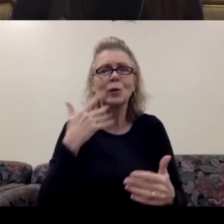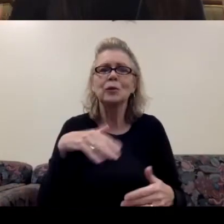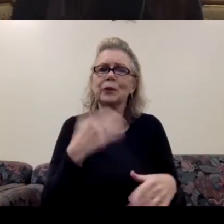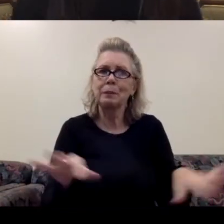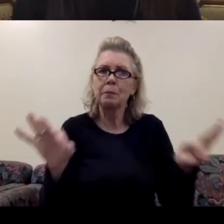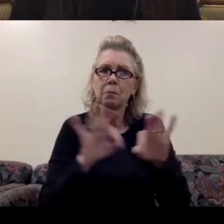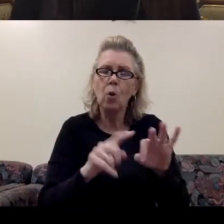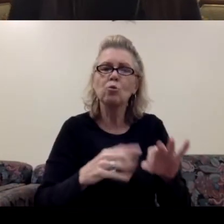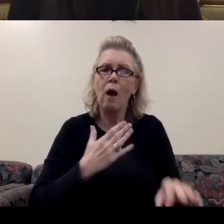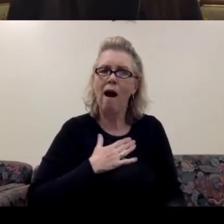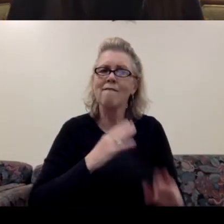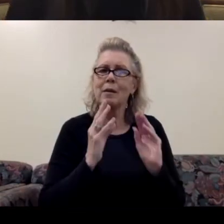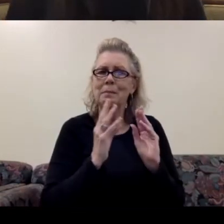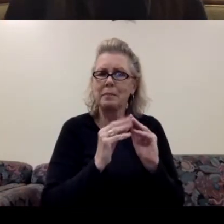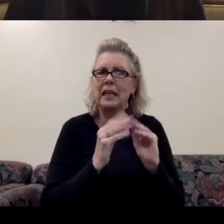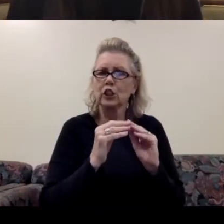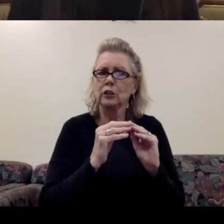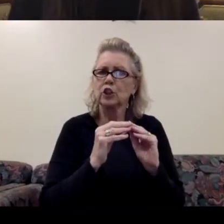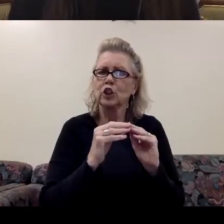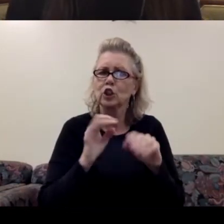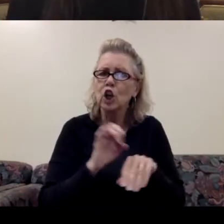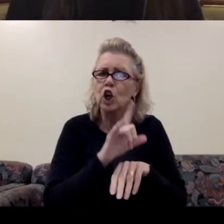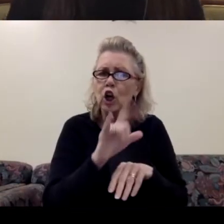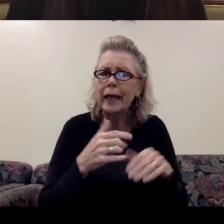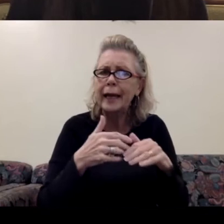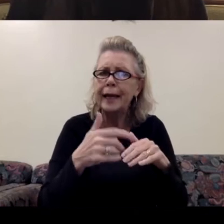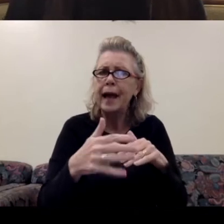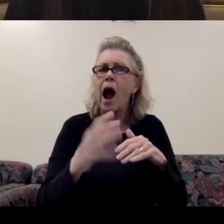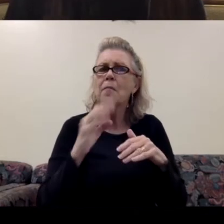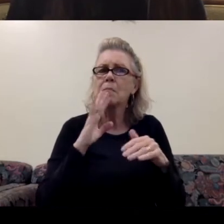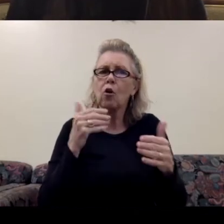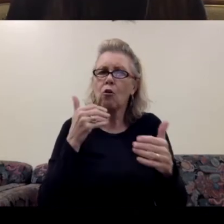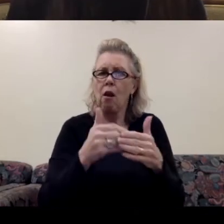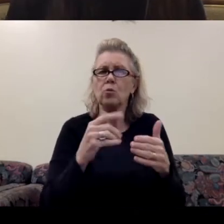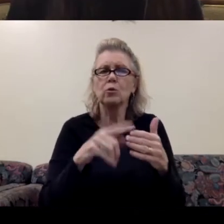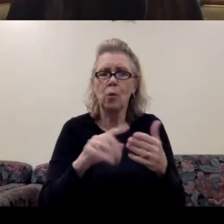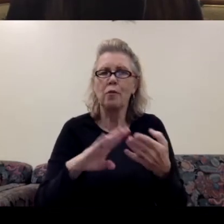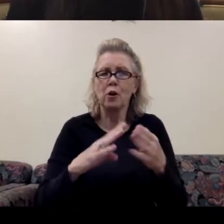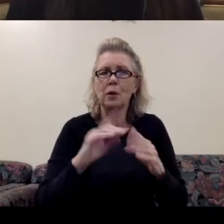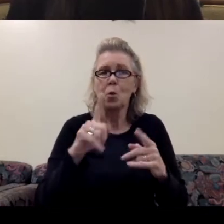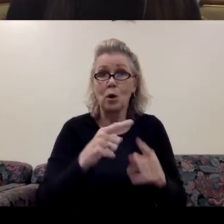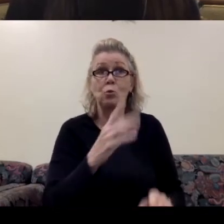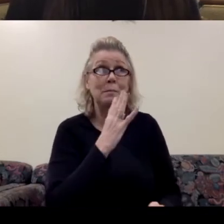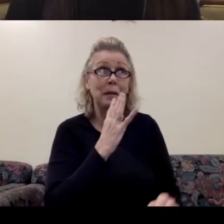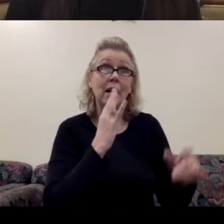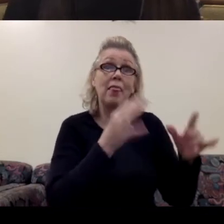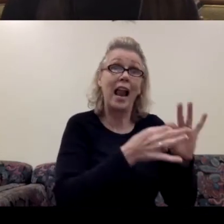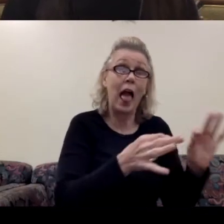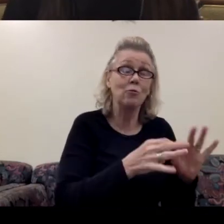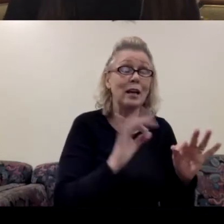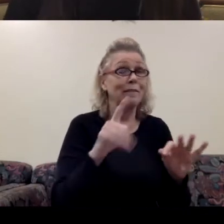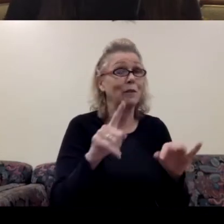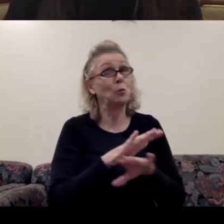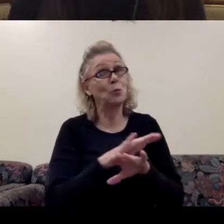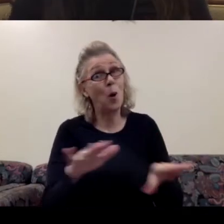to have those meetings soon and being close to the community when you speak the language, when you don't speak the language, like, like, like